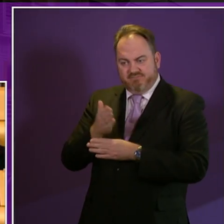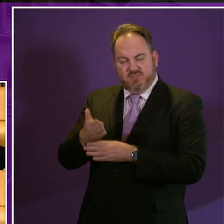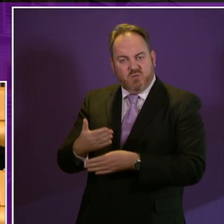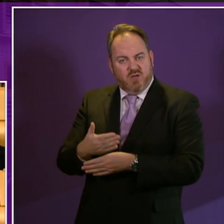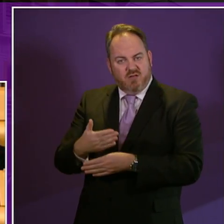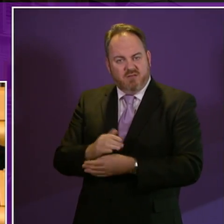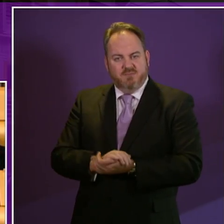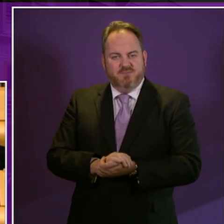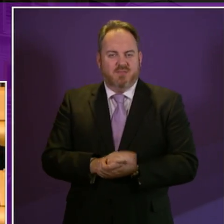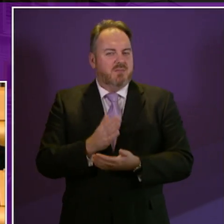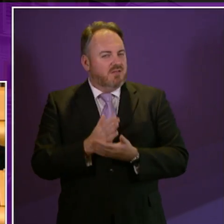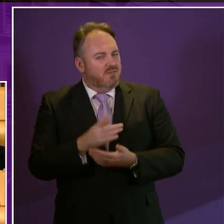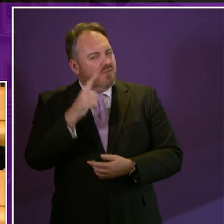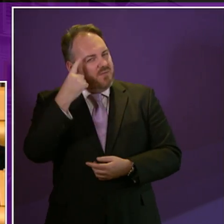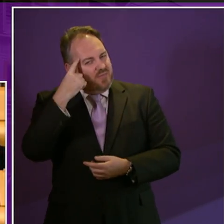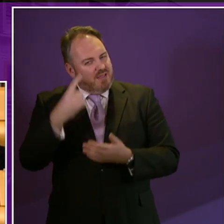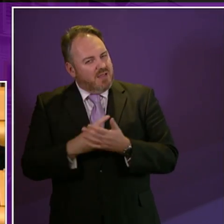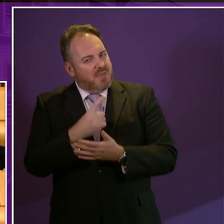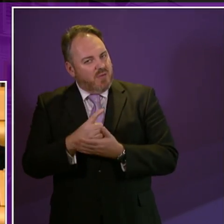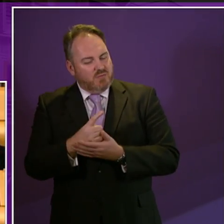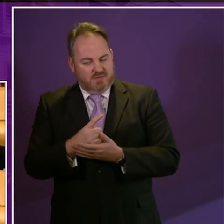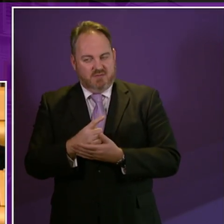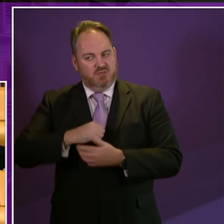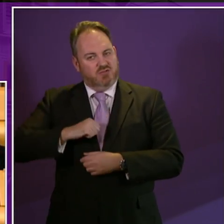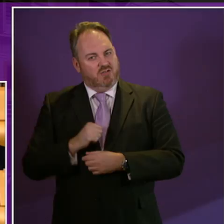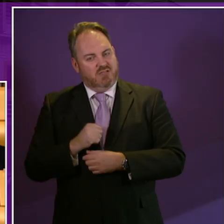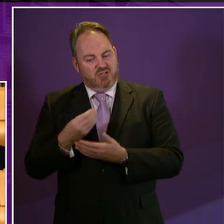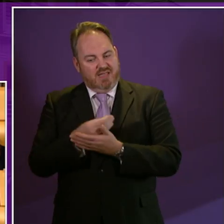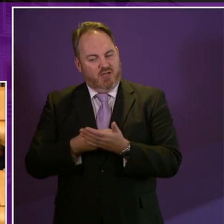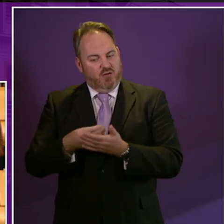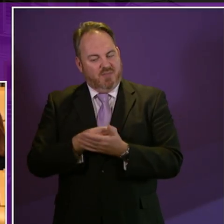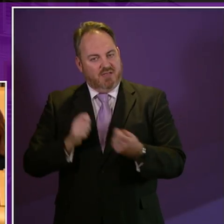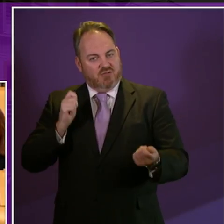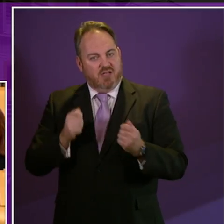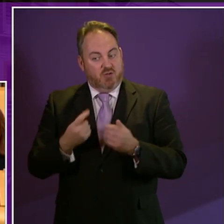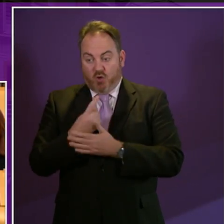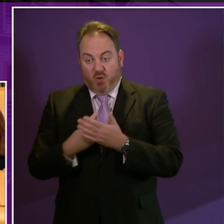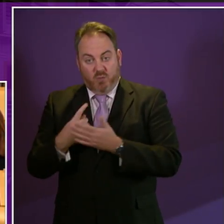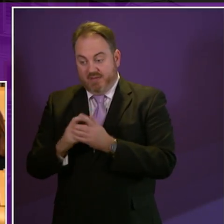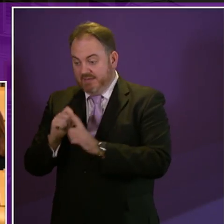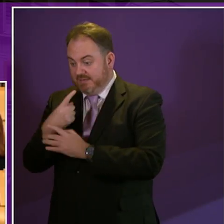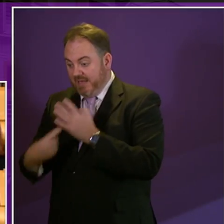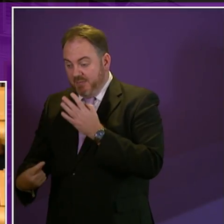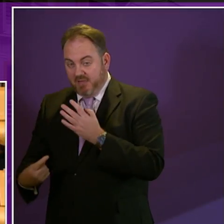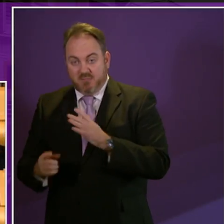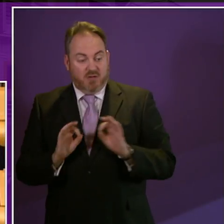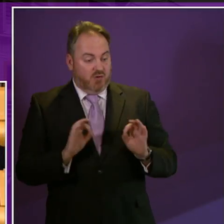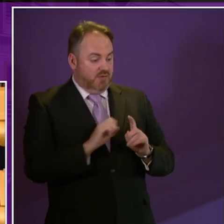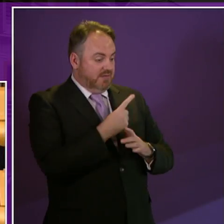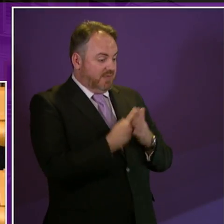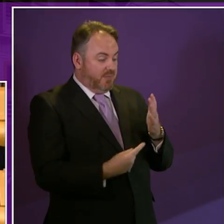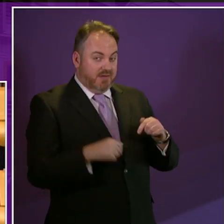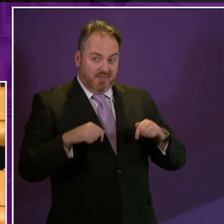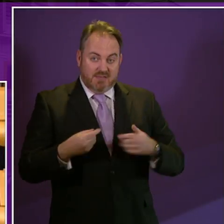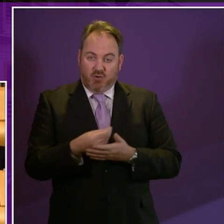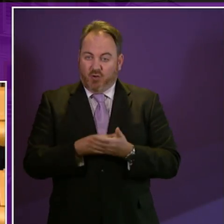into account the broader economic transformation Scotland needs for all Scots both disabled and non-disabled we have an economy